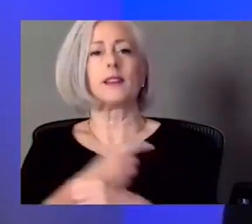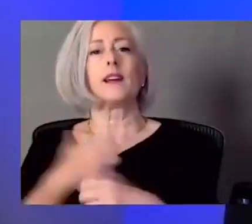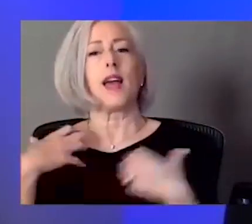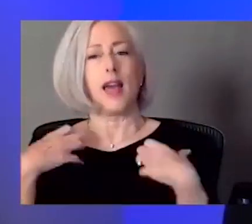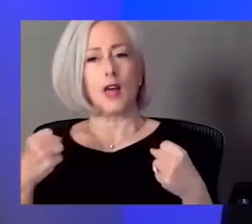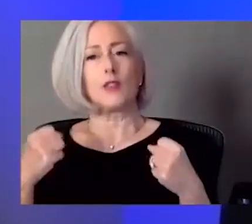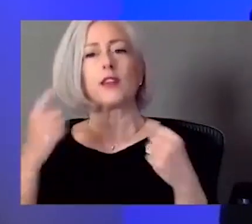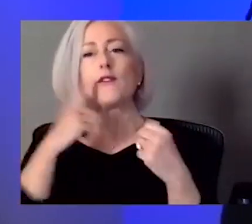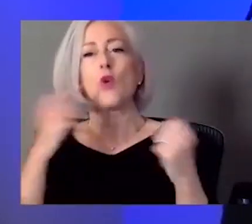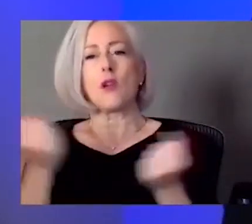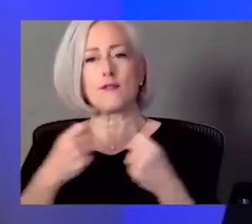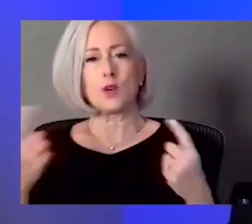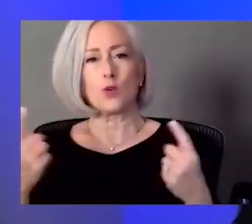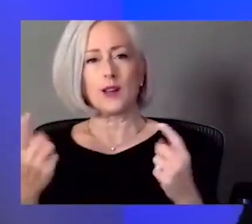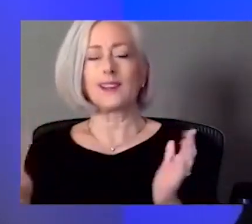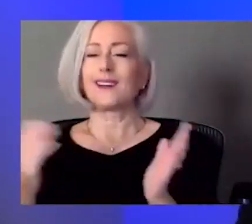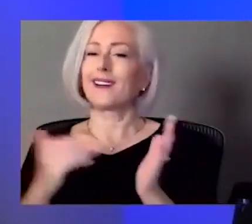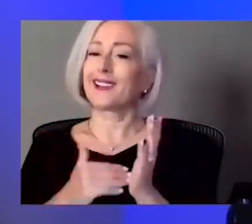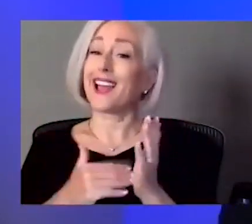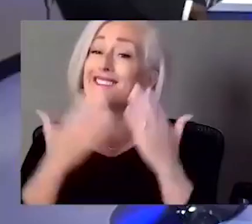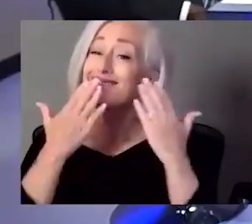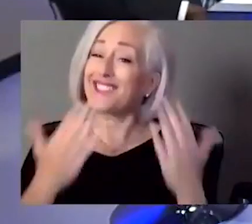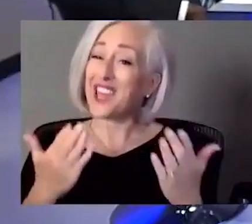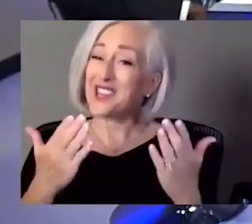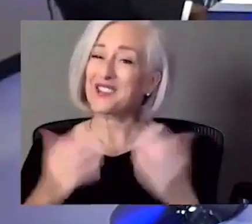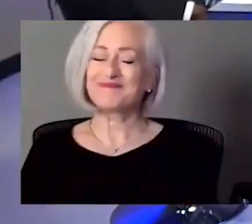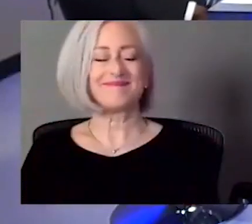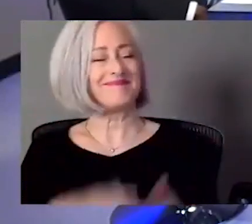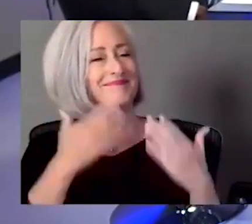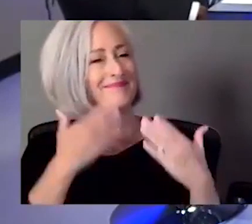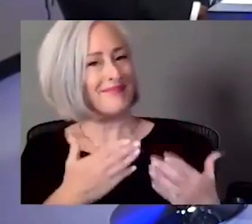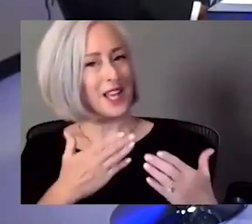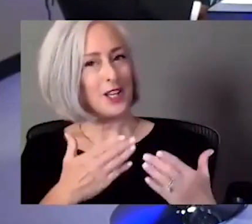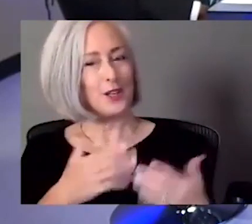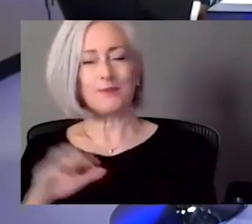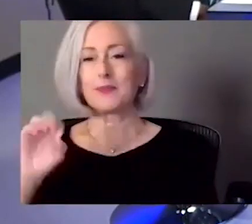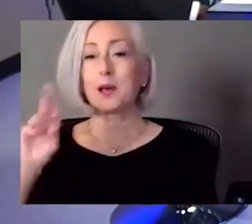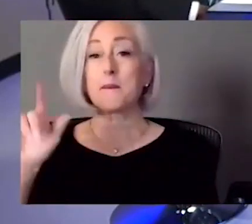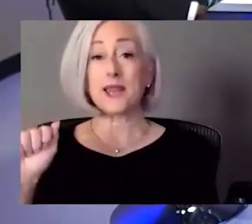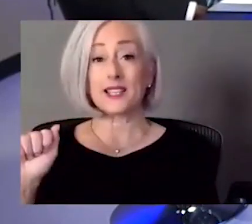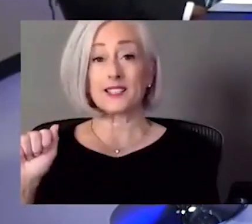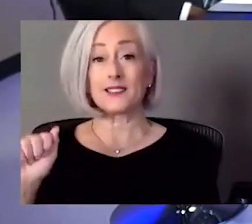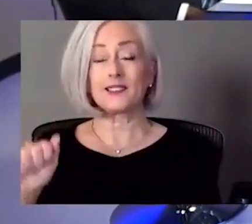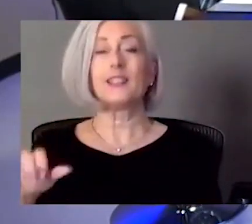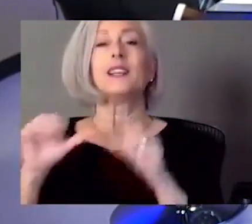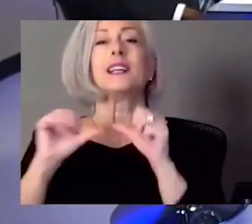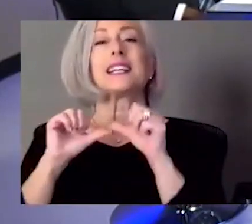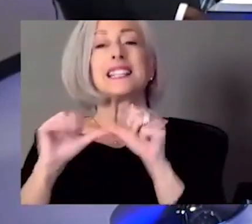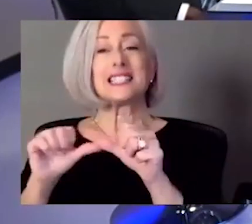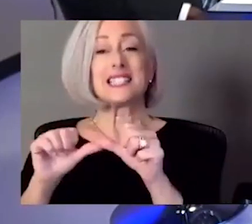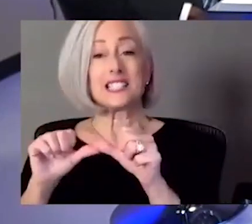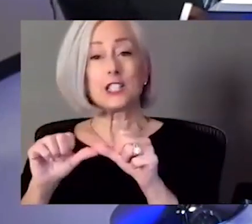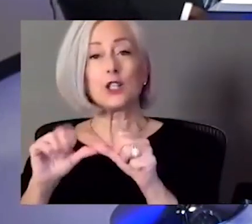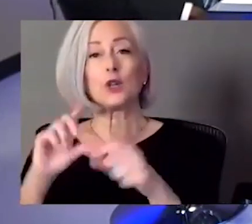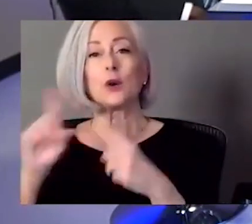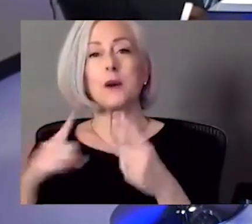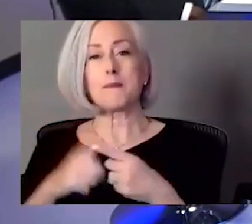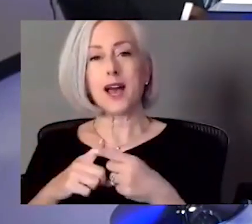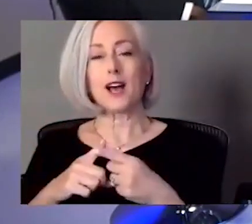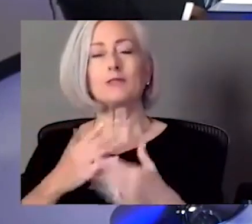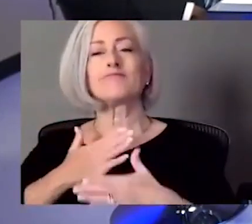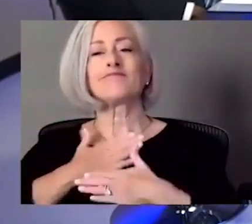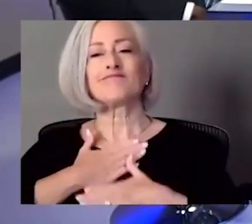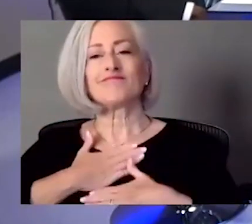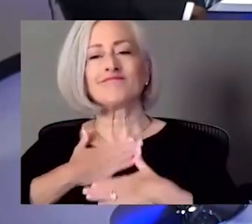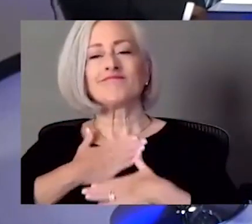once again, I want to say thank you. Thank you. Amanda. And to continue with the theme of being grateful, I want to thank both of you